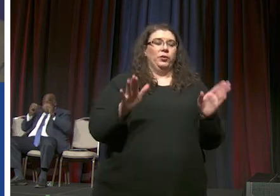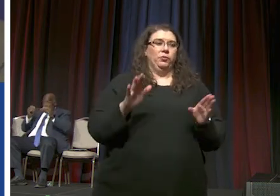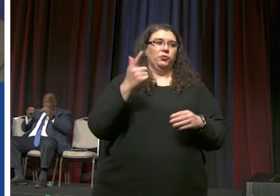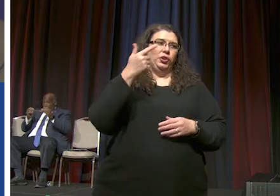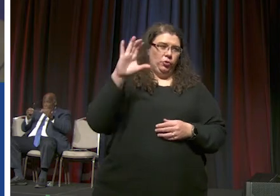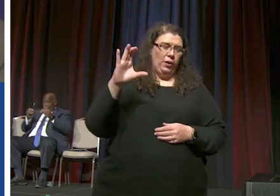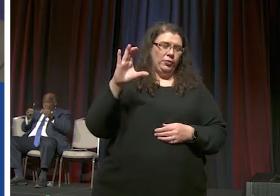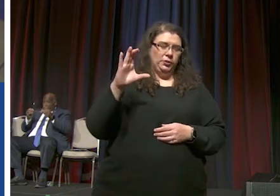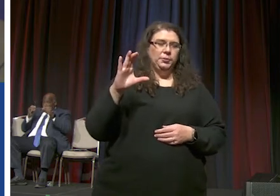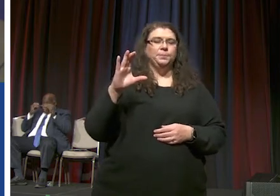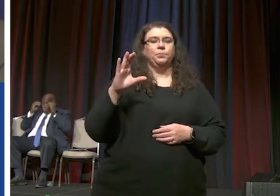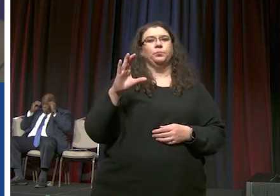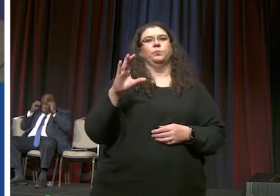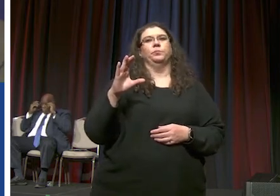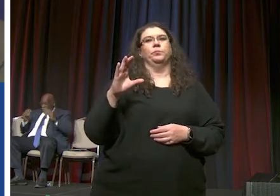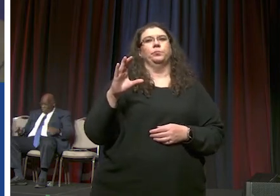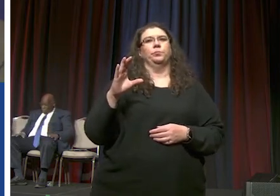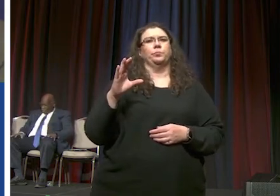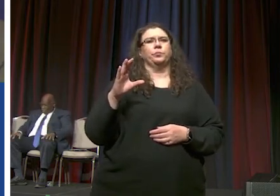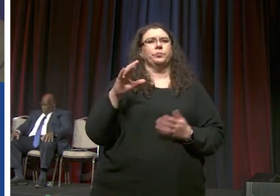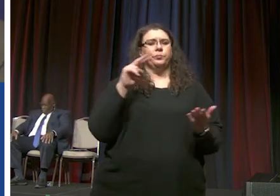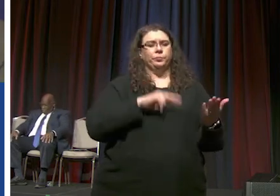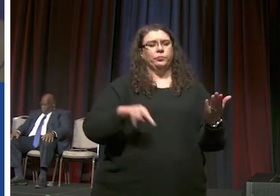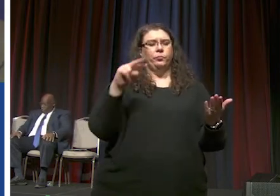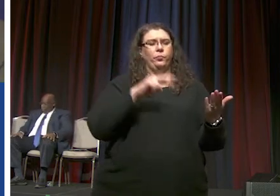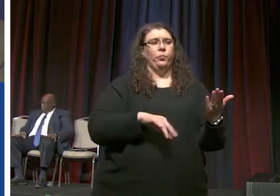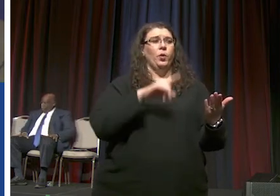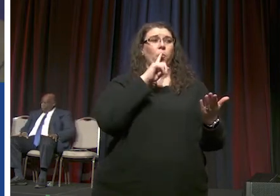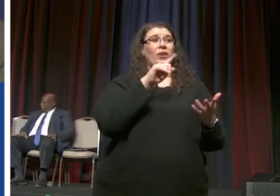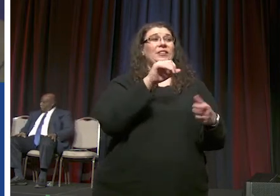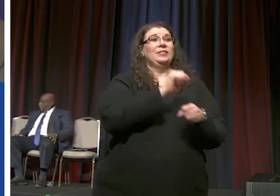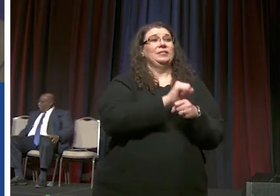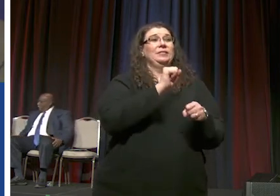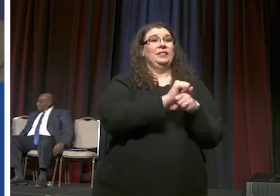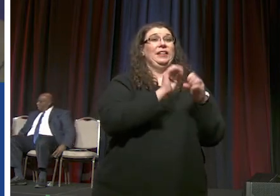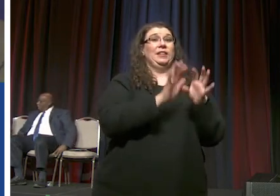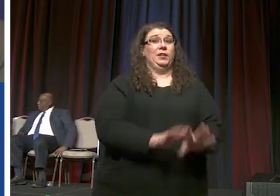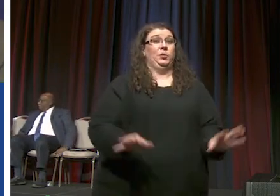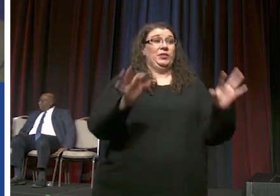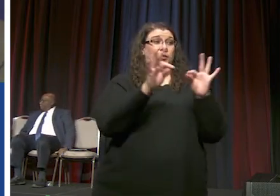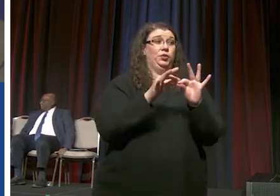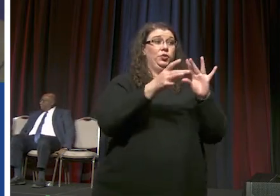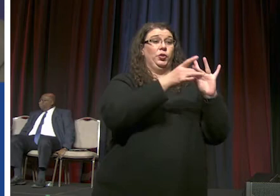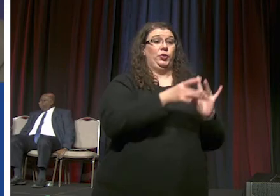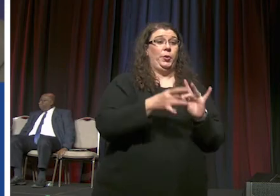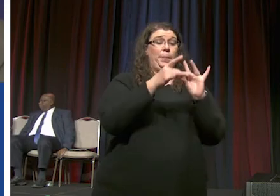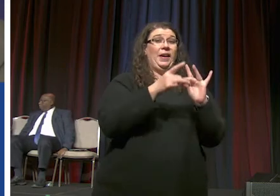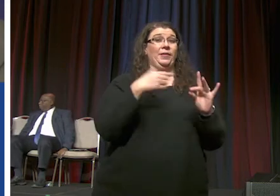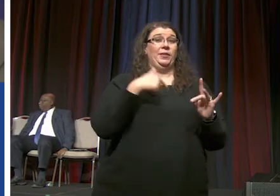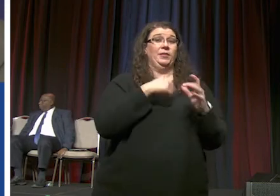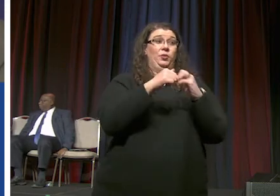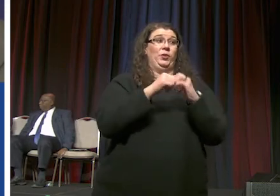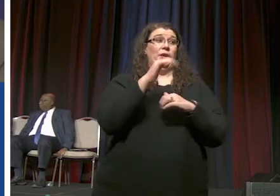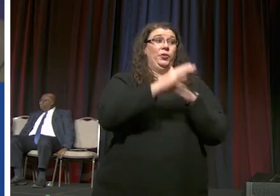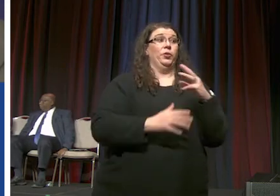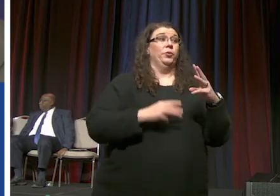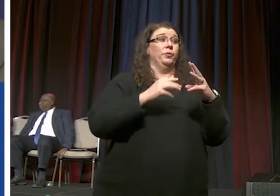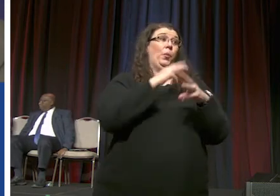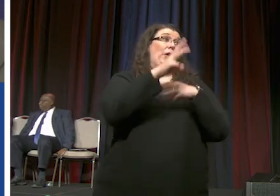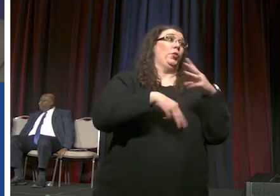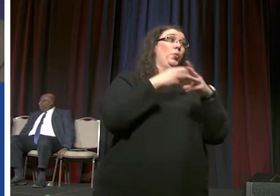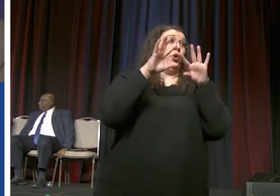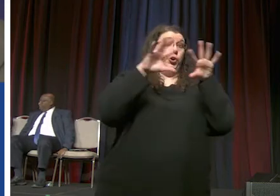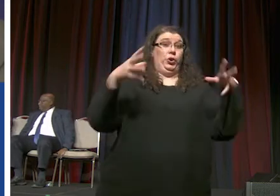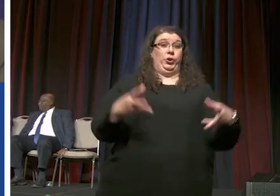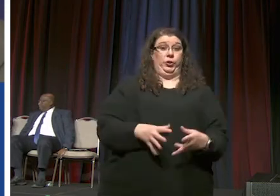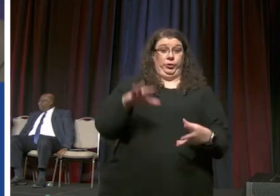to look at um what really is essential to bind us together around the world in a covenant with each other